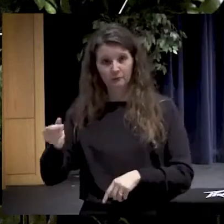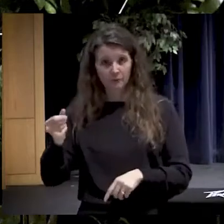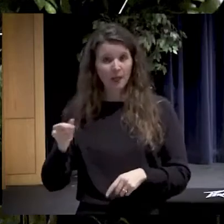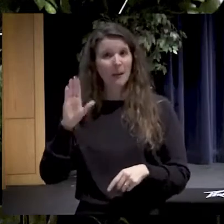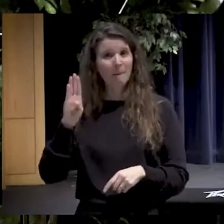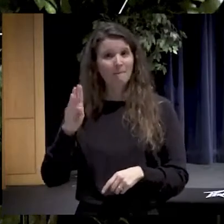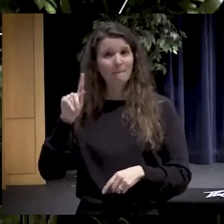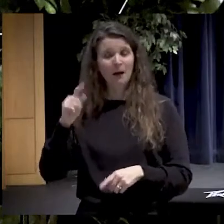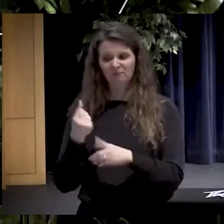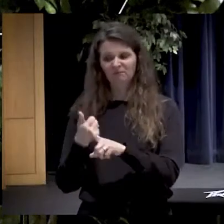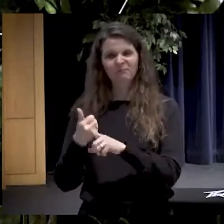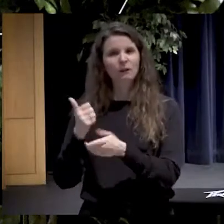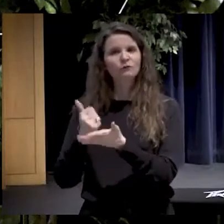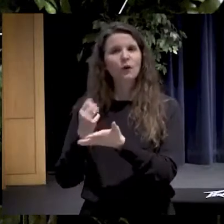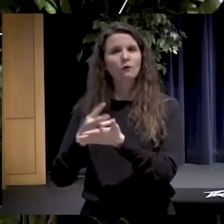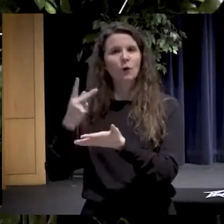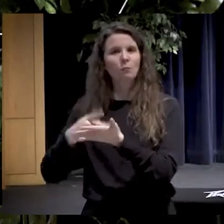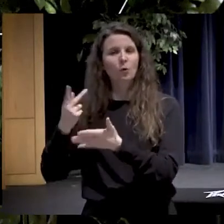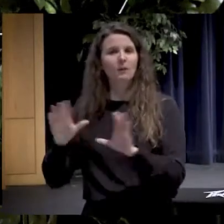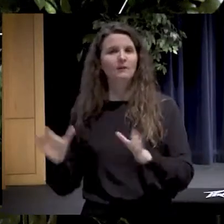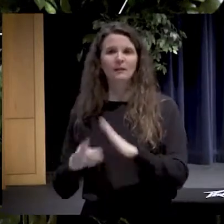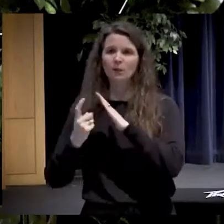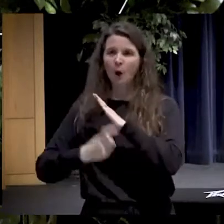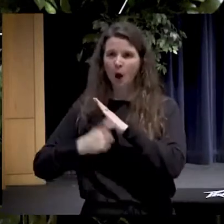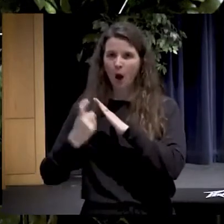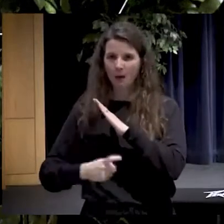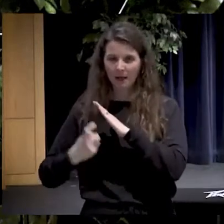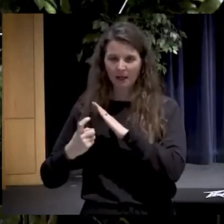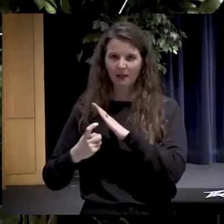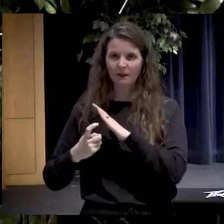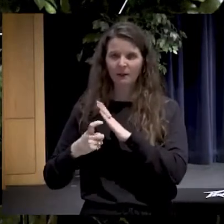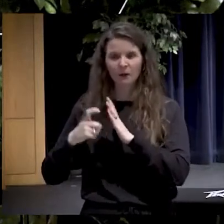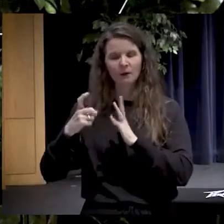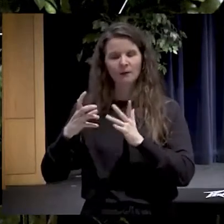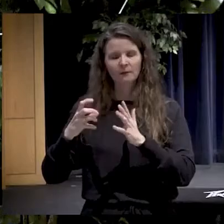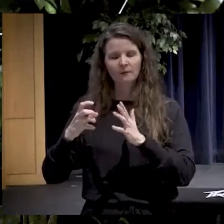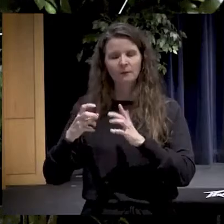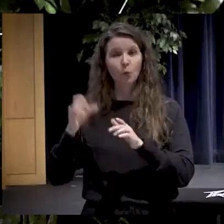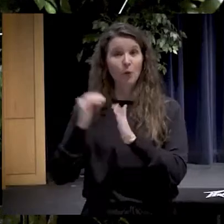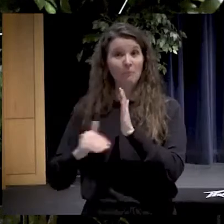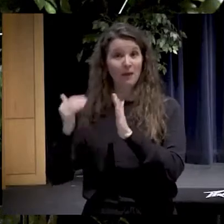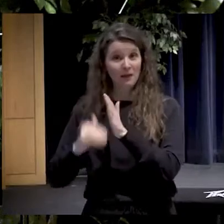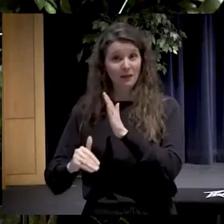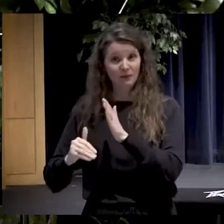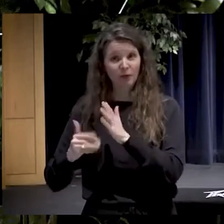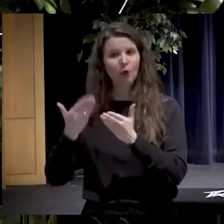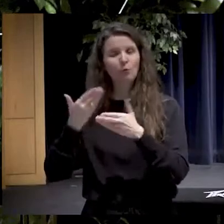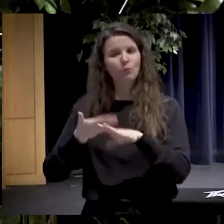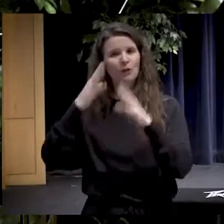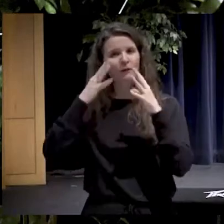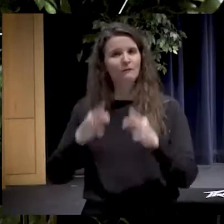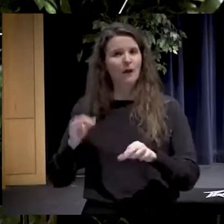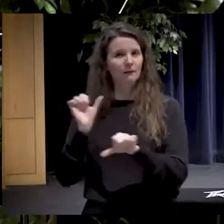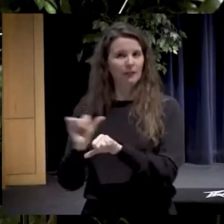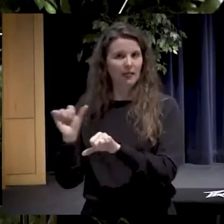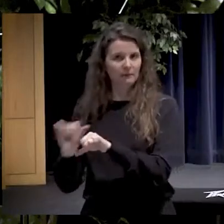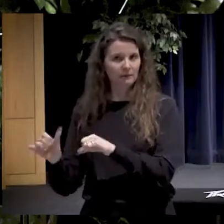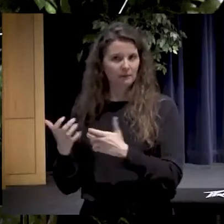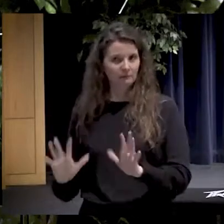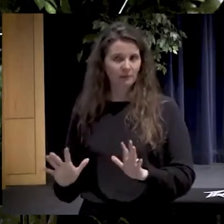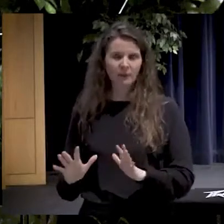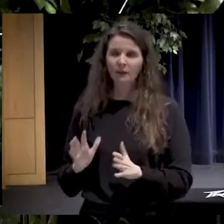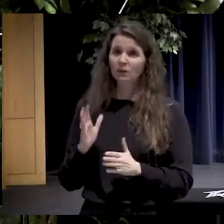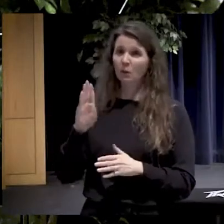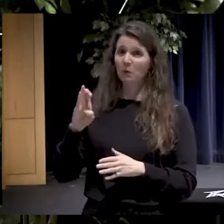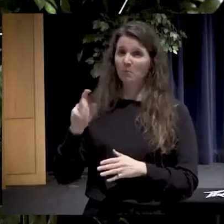that performs automated, repetitive, predefined tasks. So the bot can currently answer